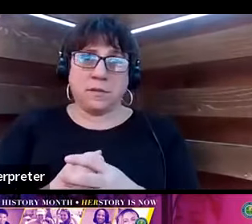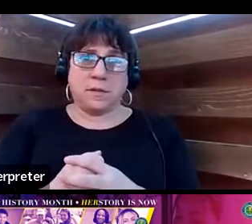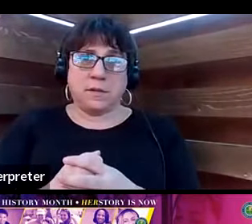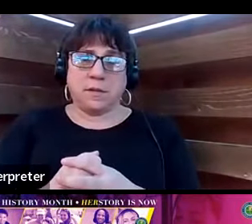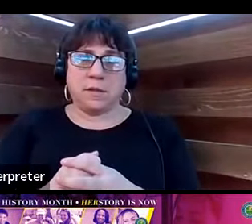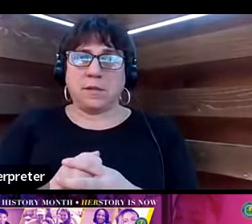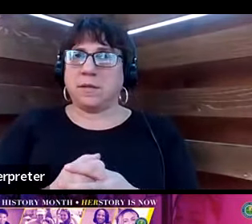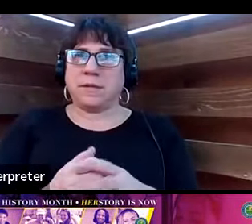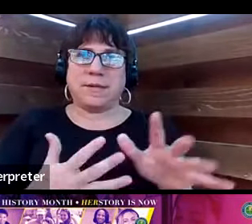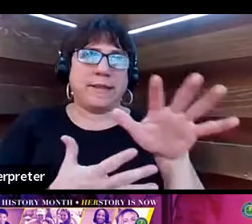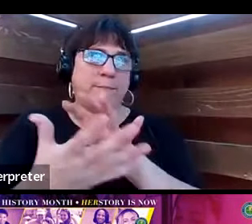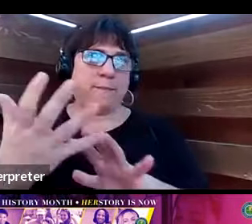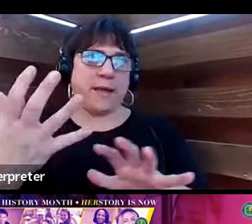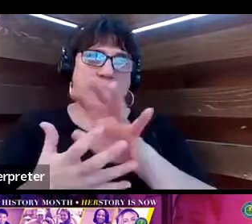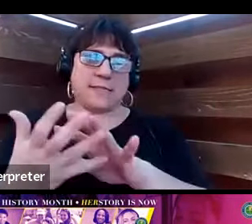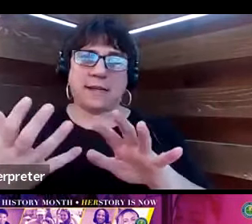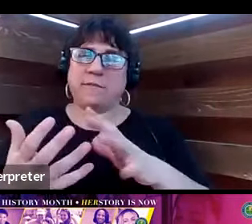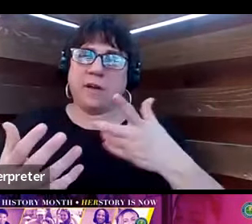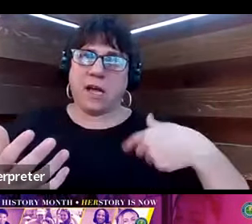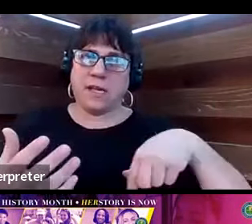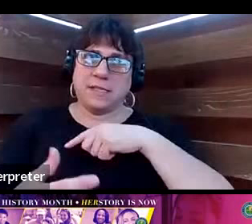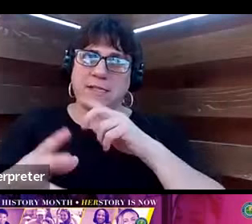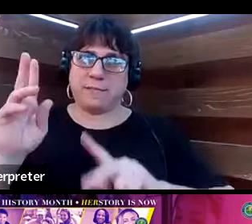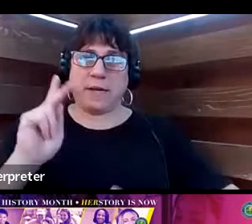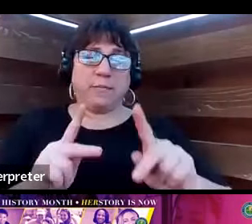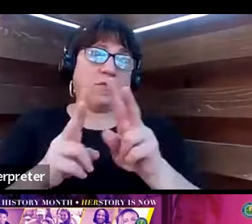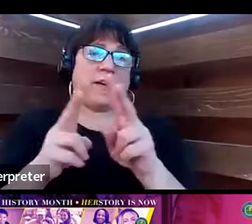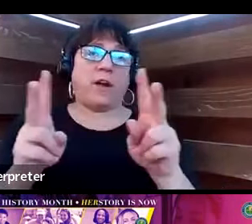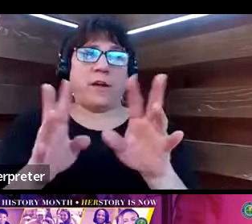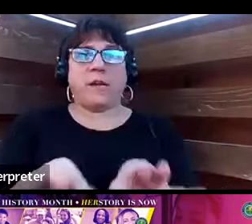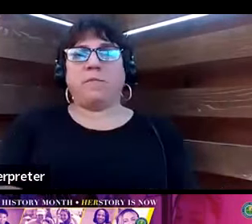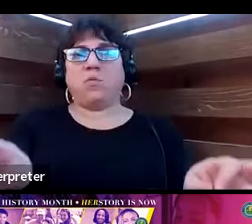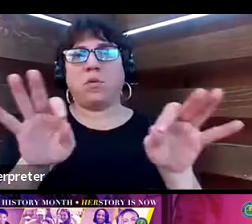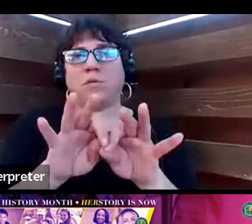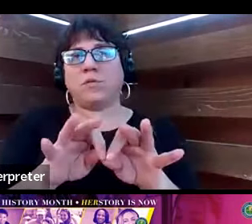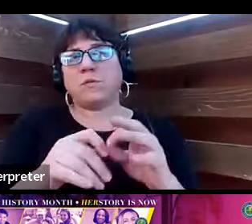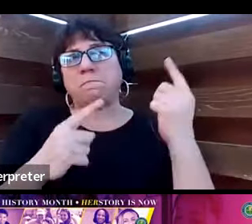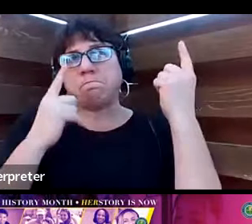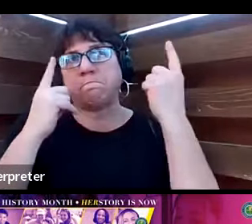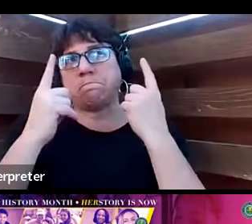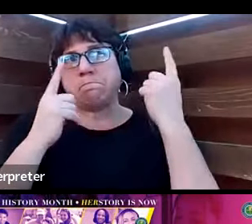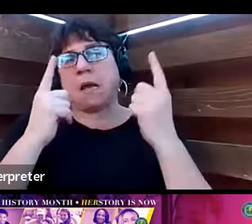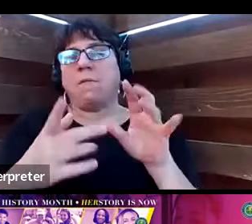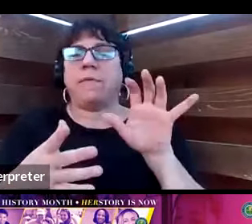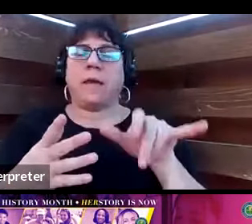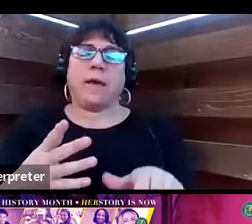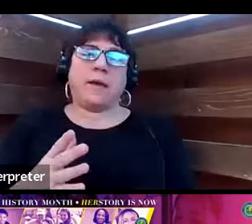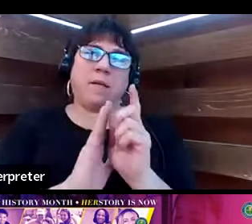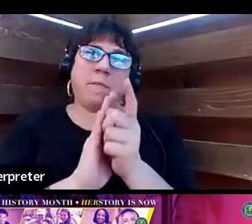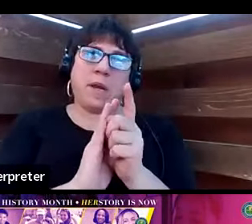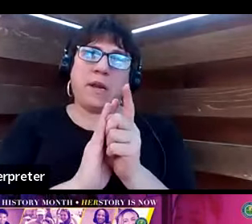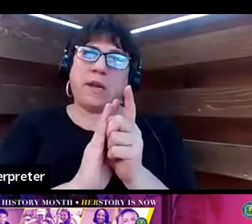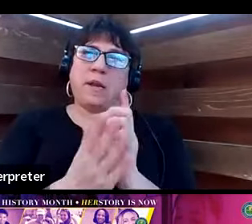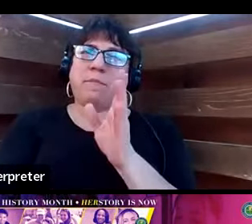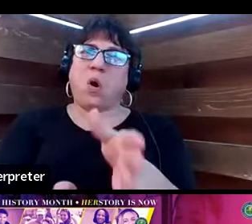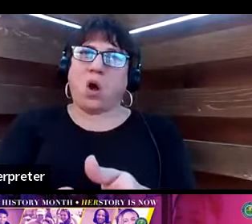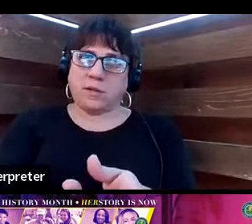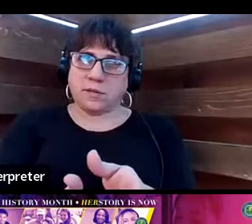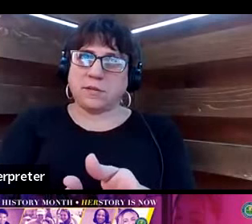melting pot that we are. And so that is extremely important to take into account, to just take a moment and pause,